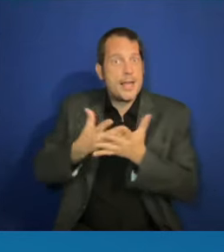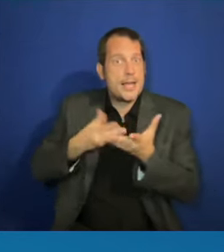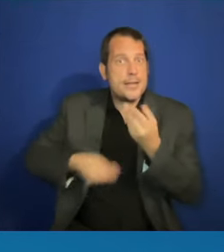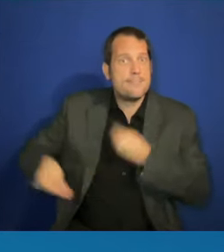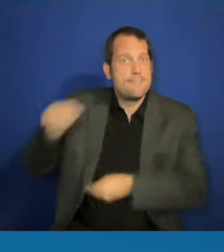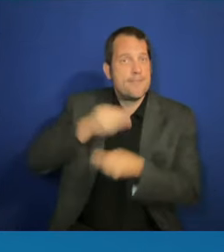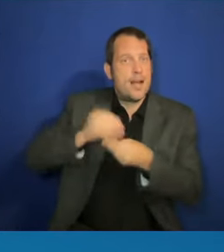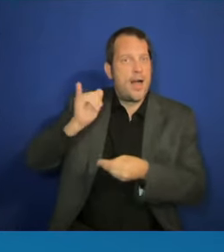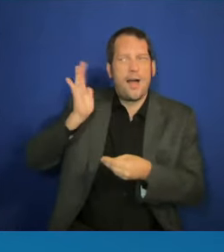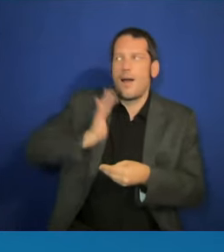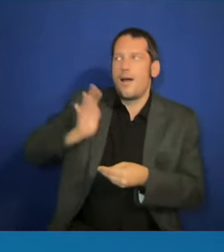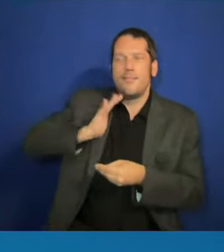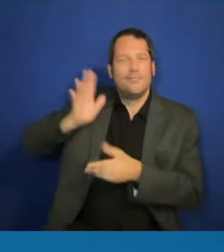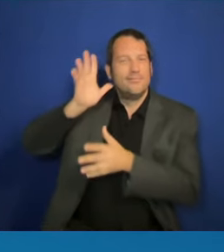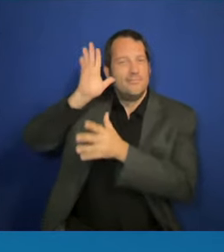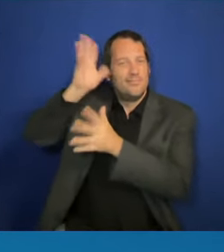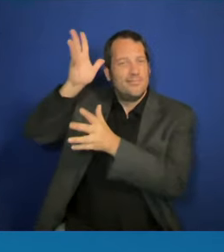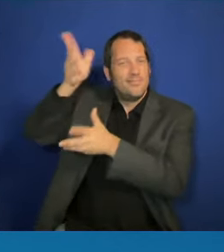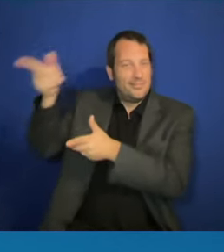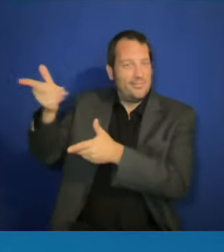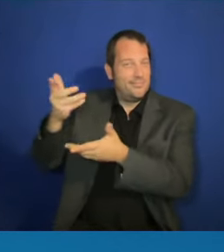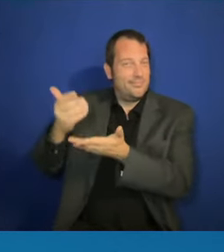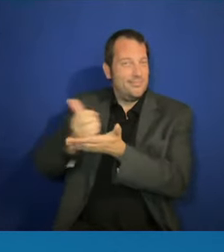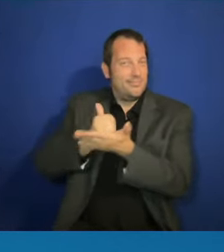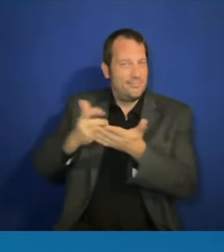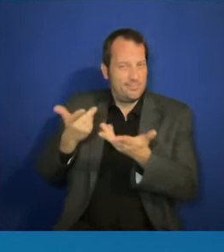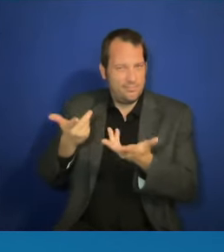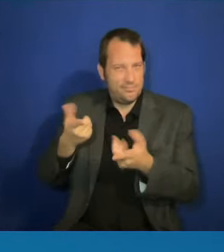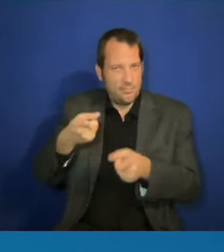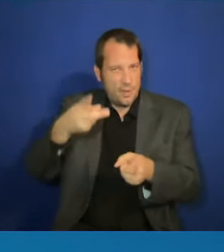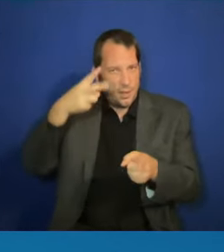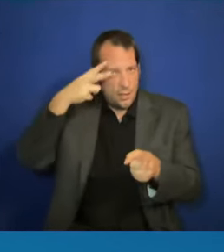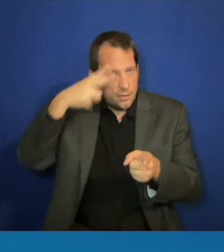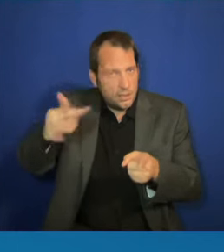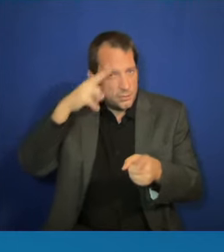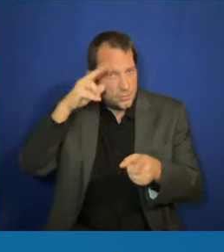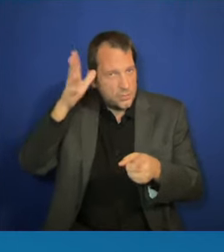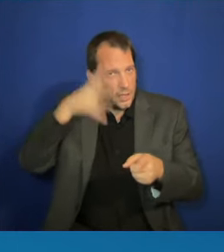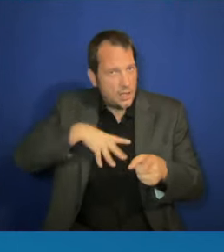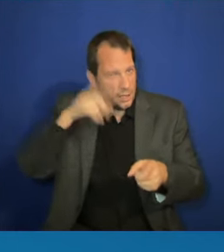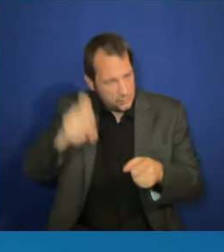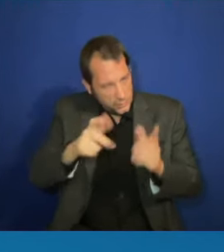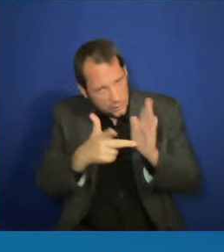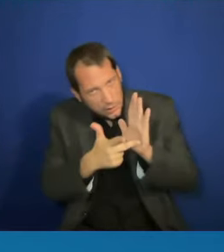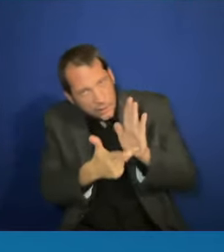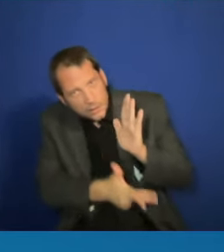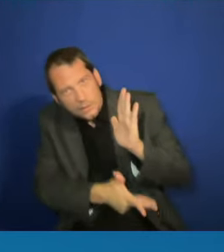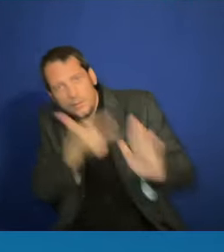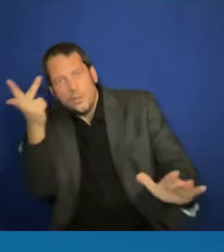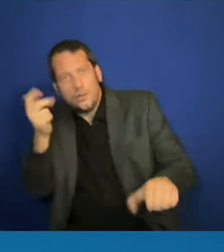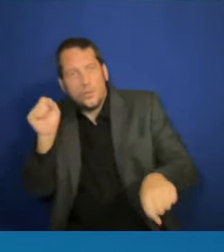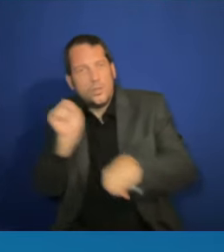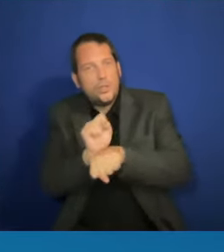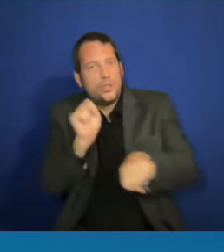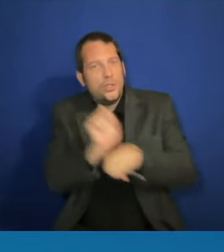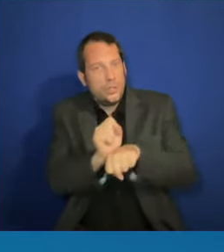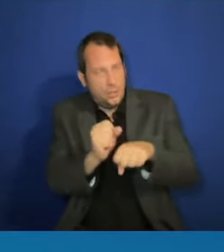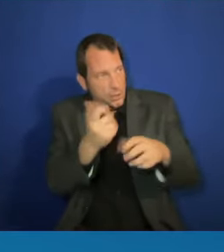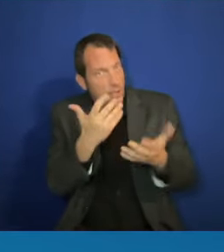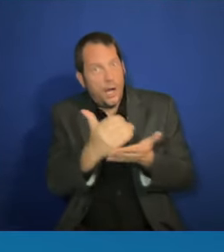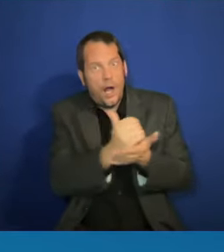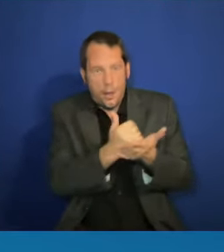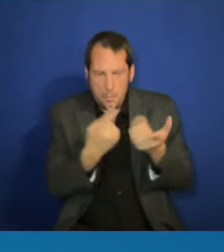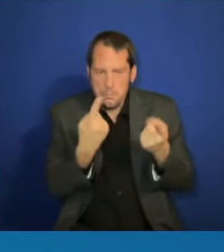three times as hard to get half as far. And that's the truth because even though Latinos start all these small